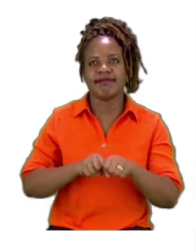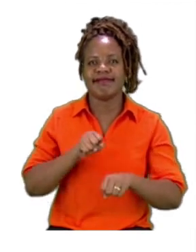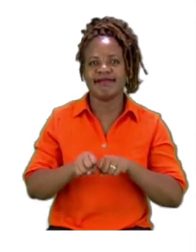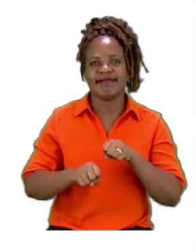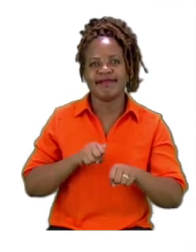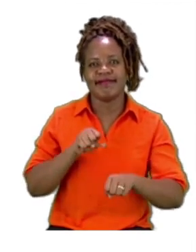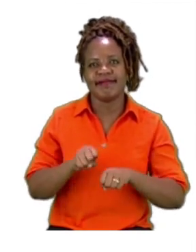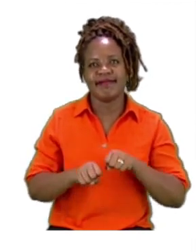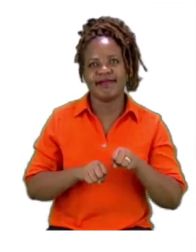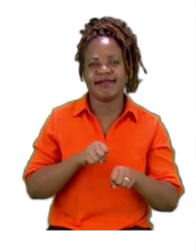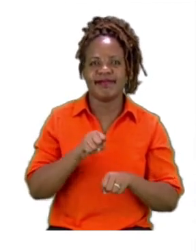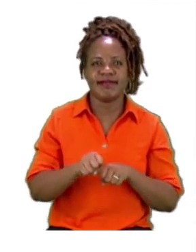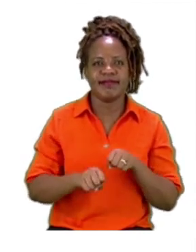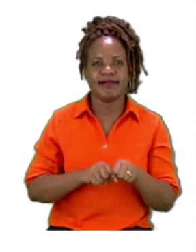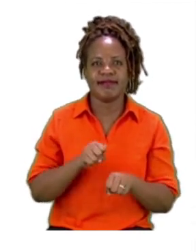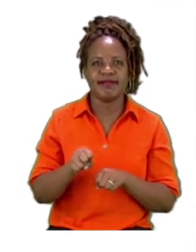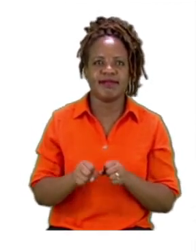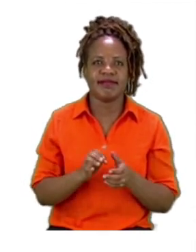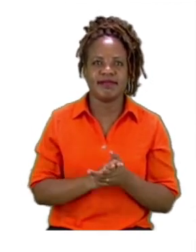bicycle, bicycle,